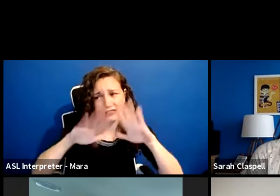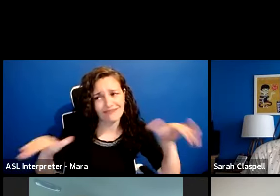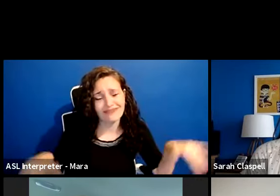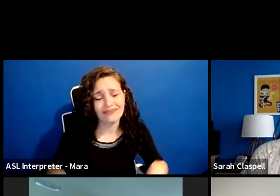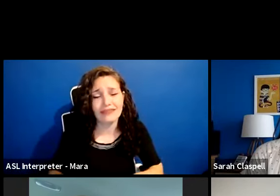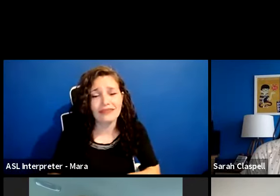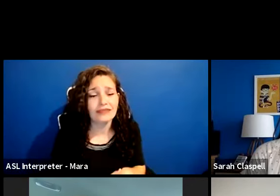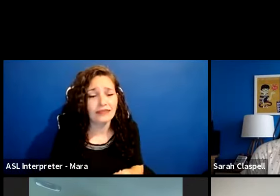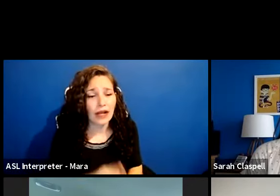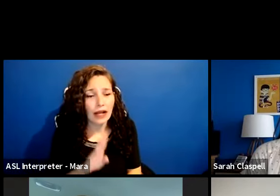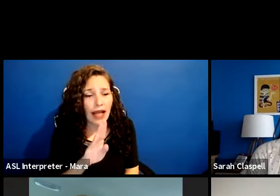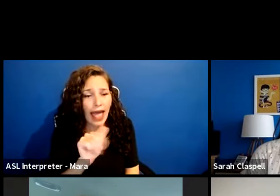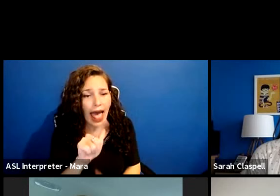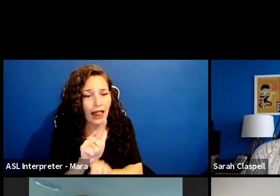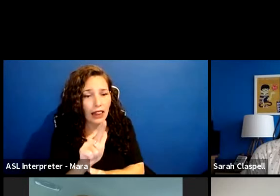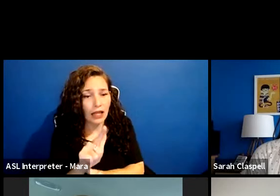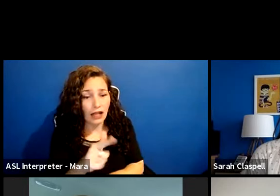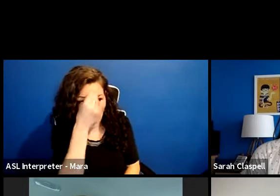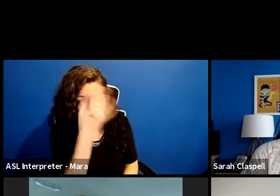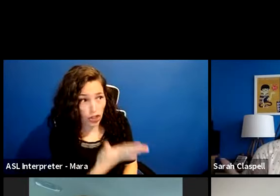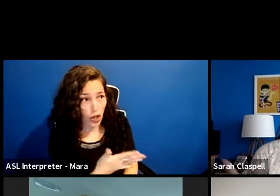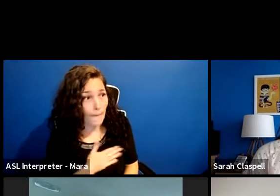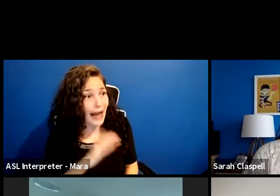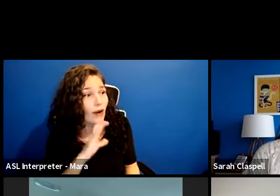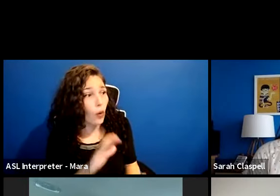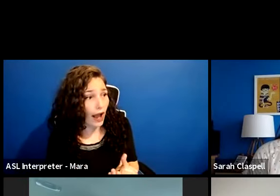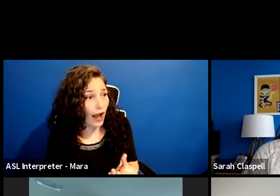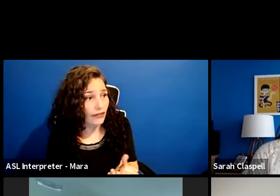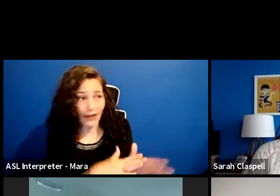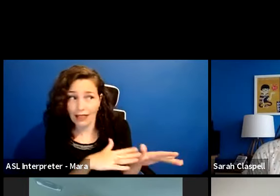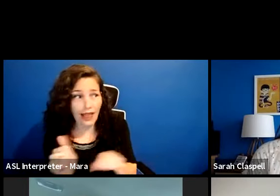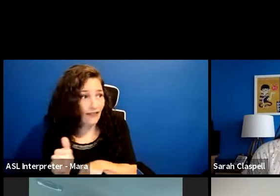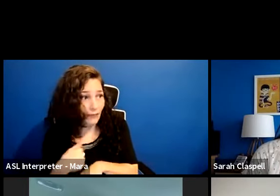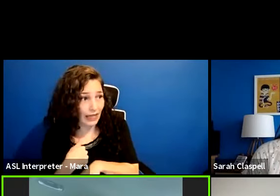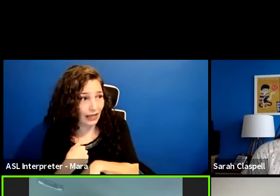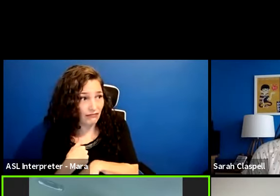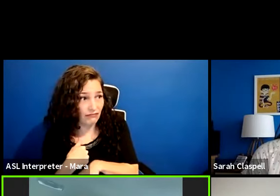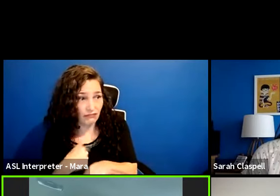My, my wife left me last week. Okay. Now, Hey,